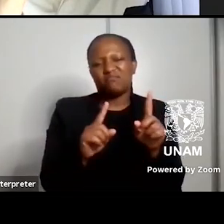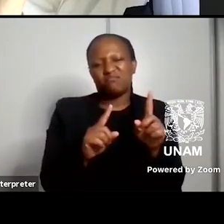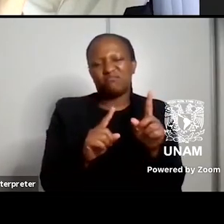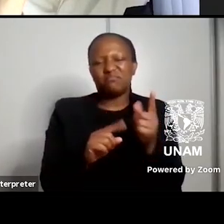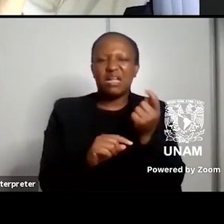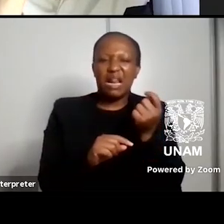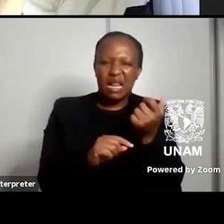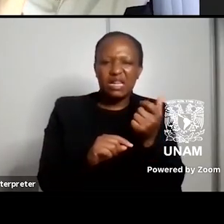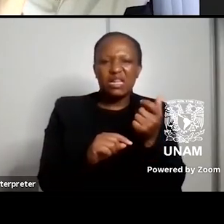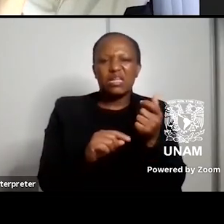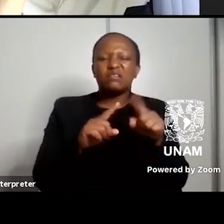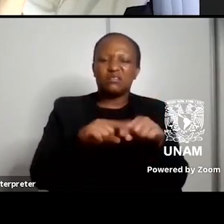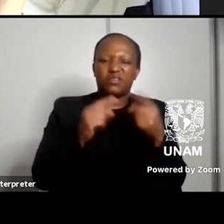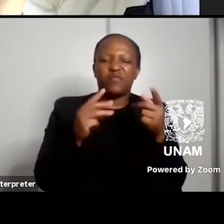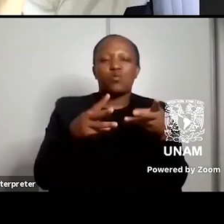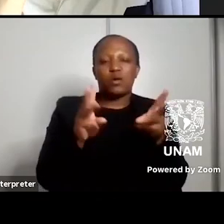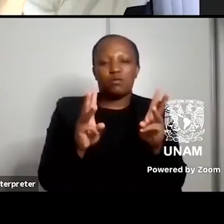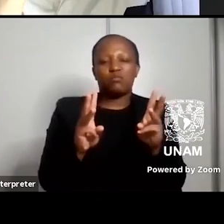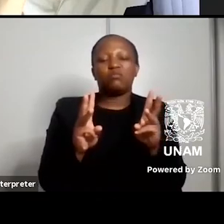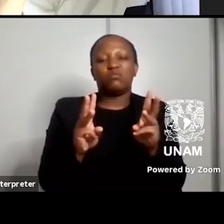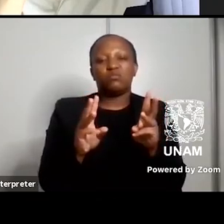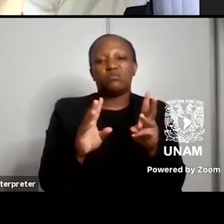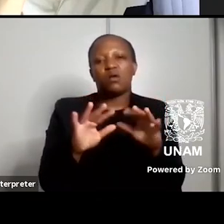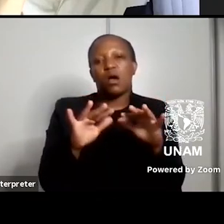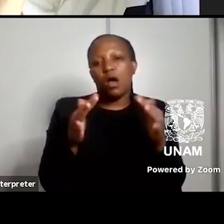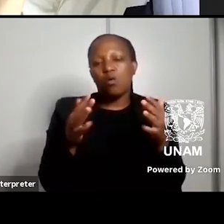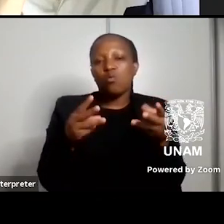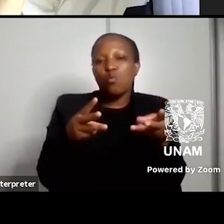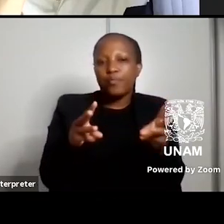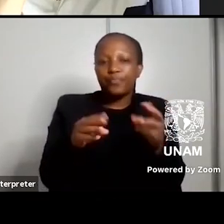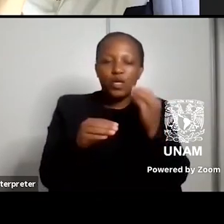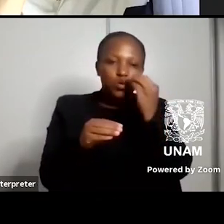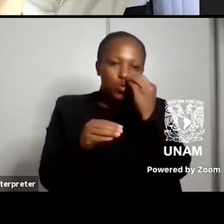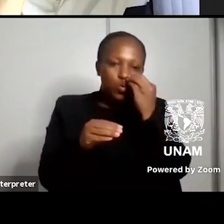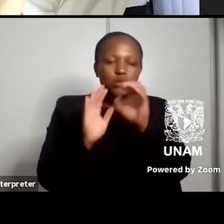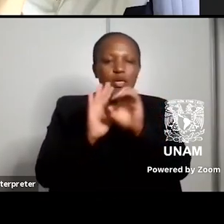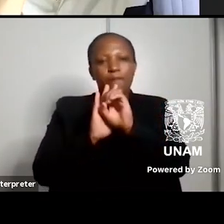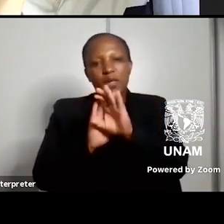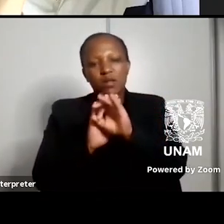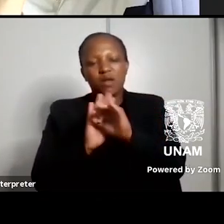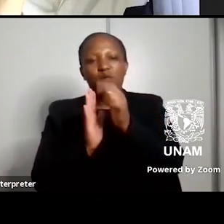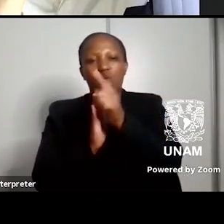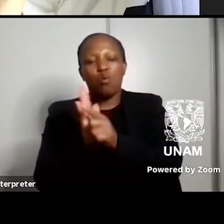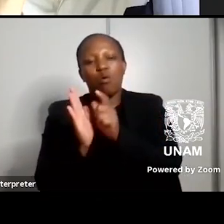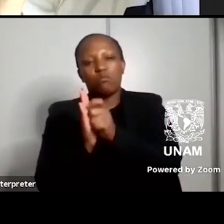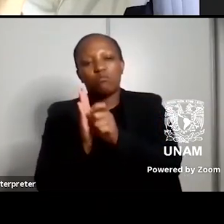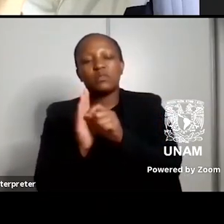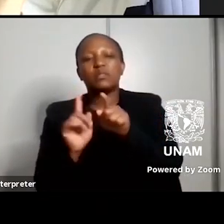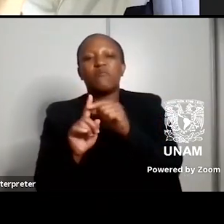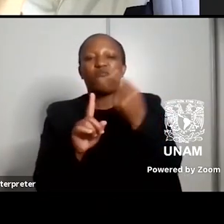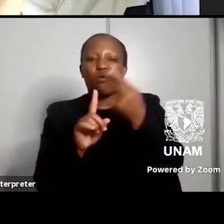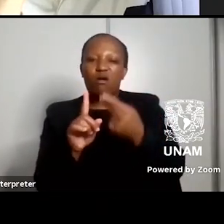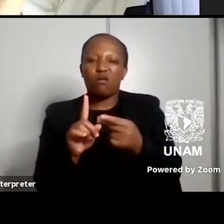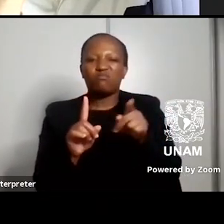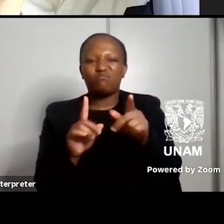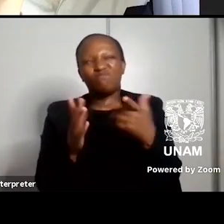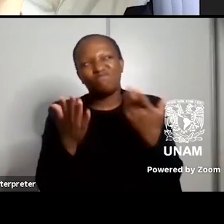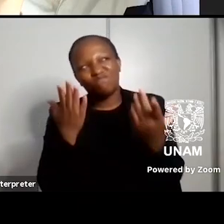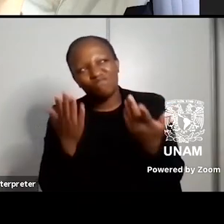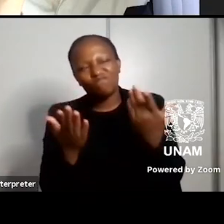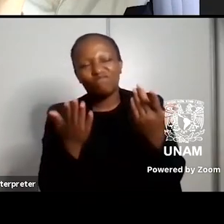different form now as a result of the way in which news media treats literature and arts in general um